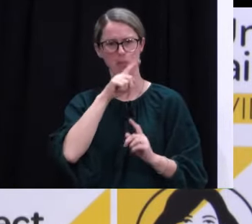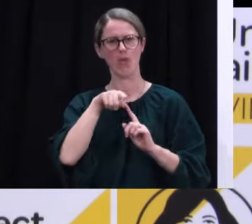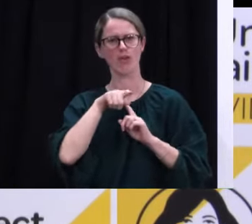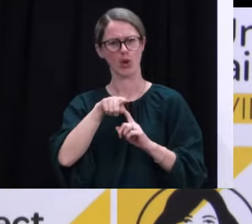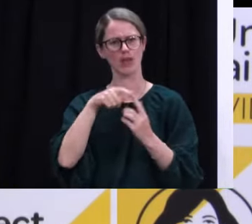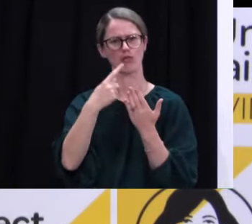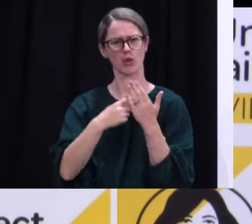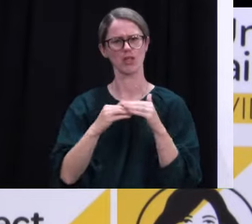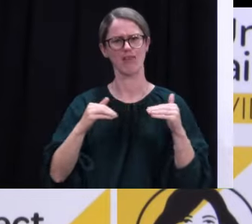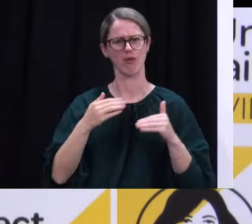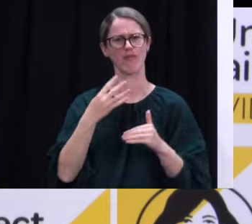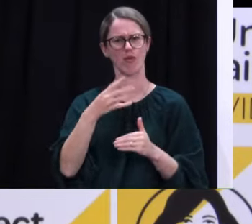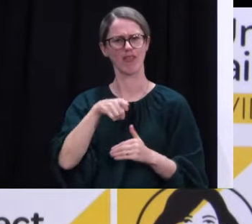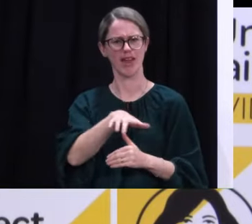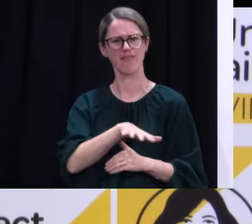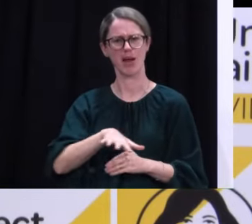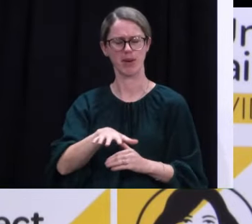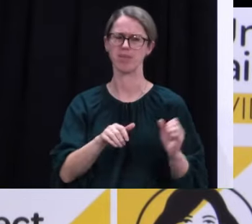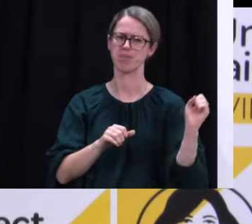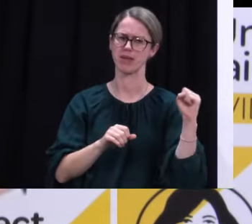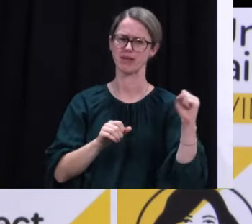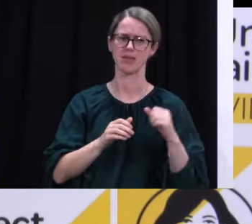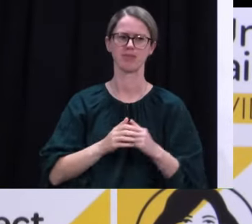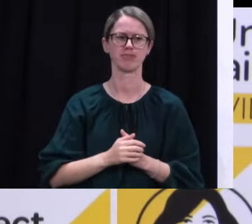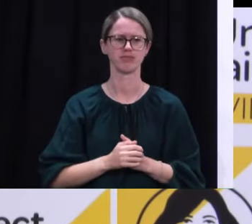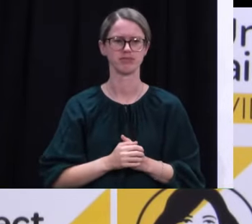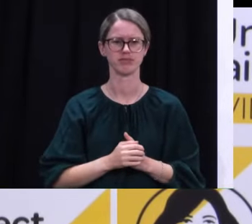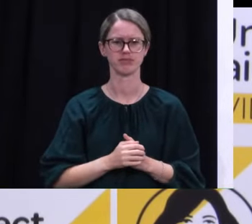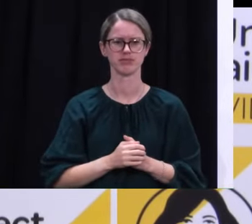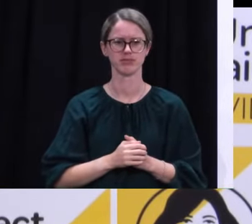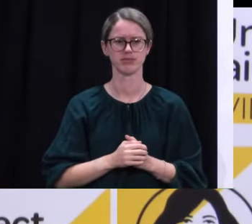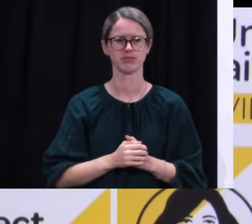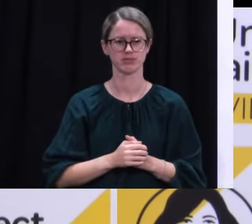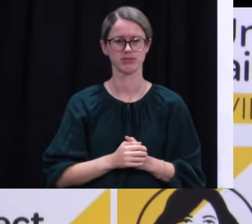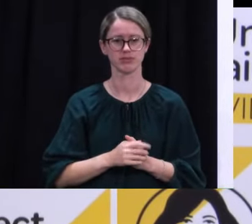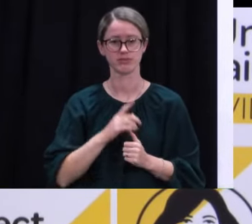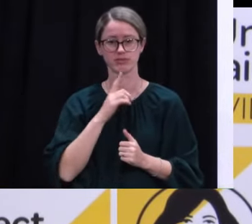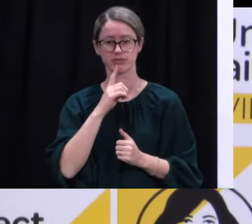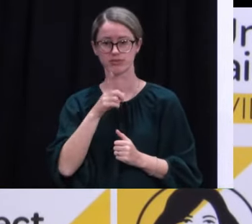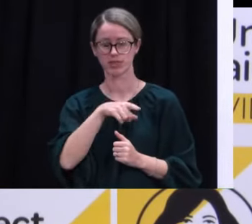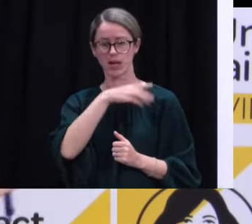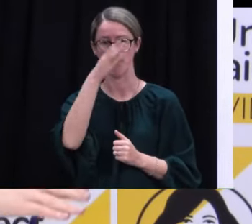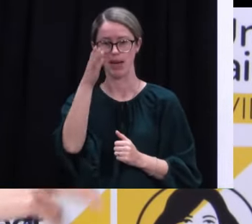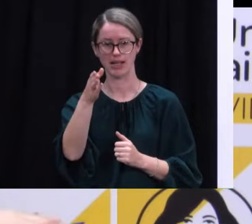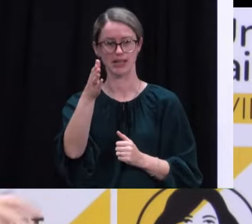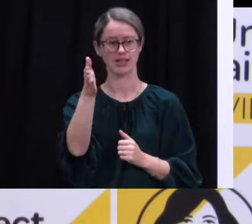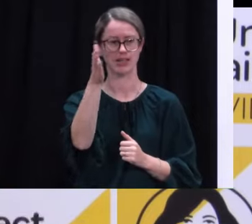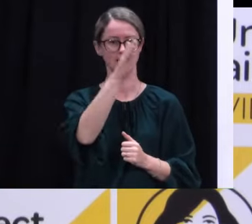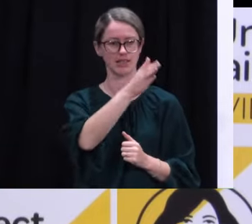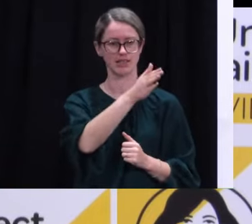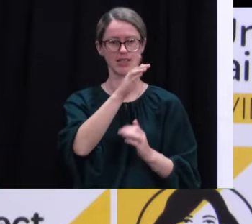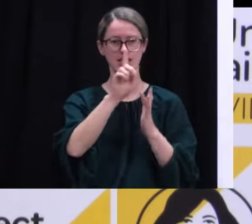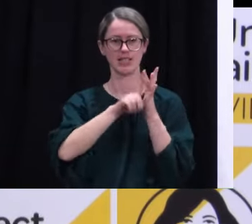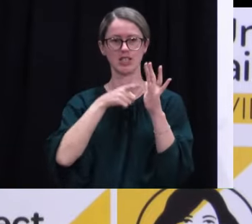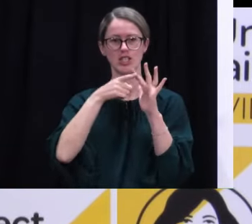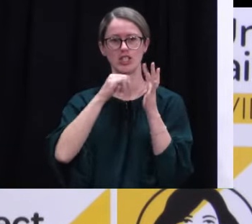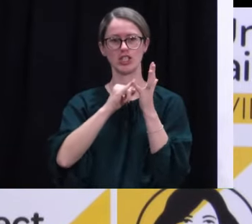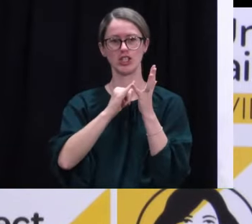as well for that family. I'll come to, I did say I'd come back to Jessica, then Jenna, then Ben.